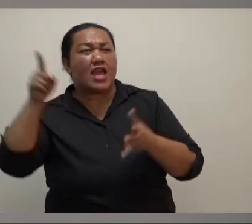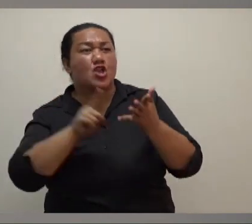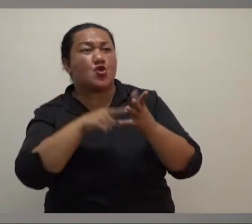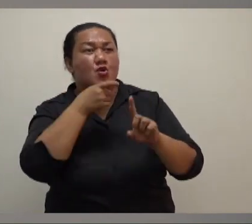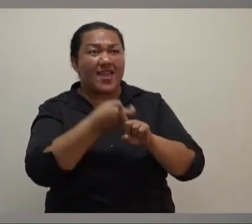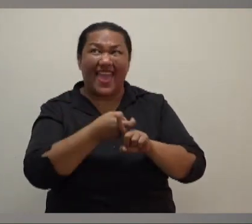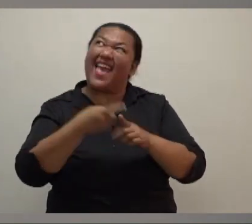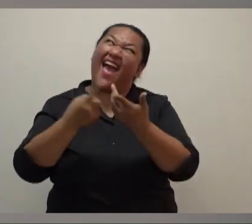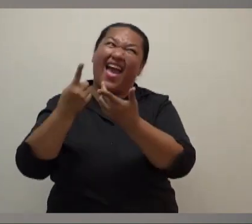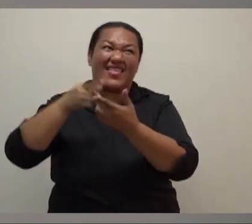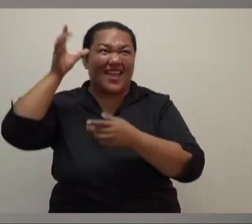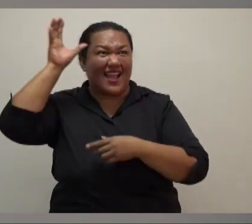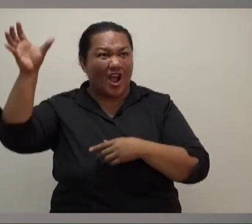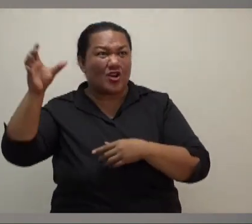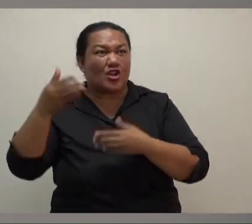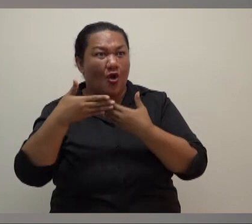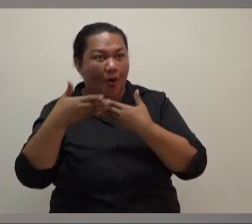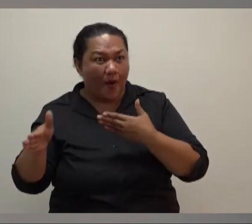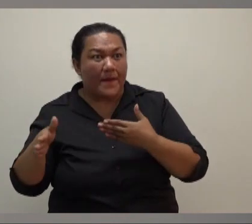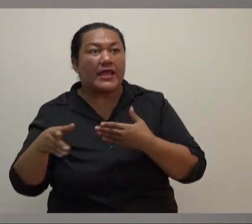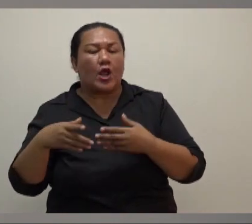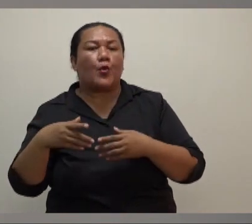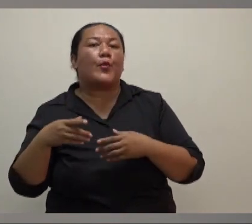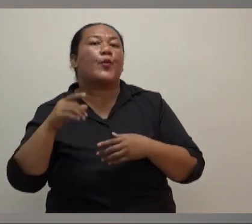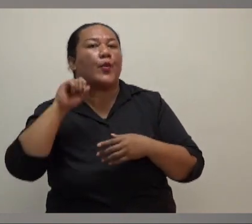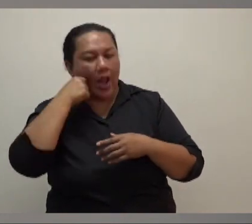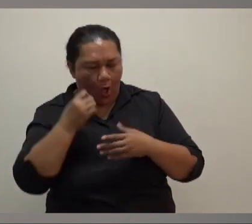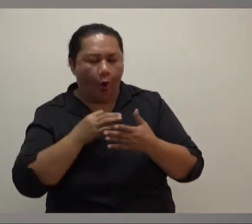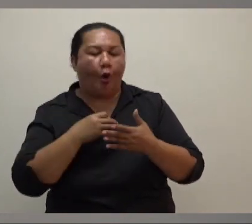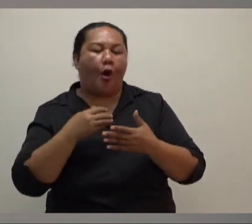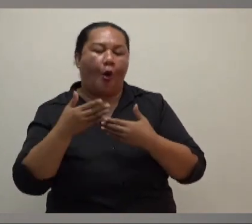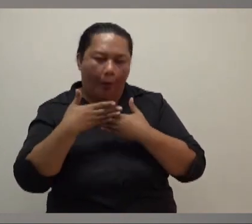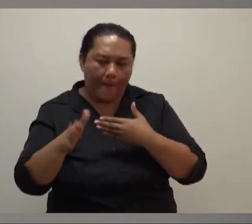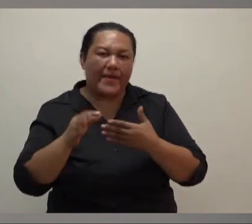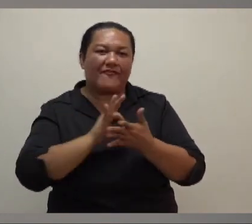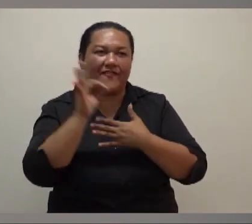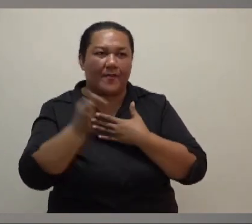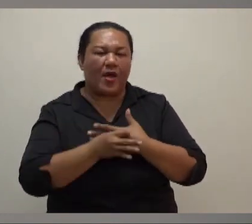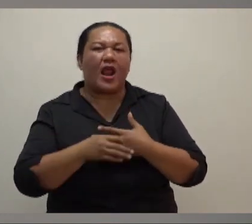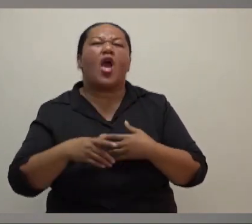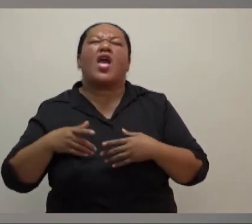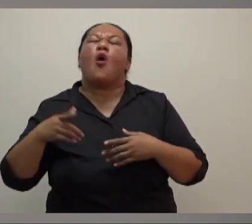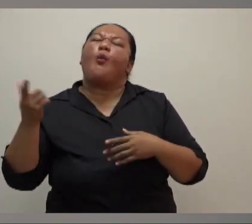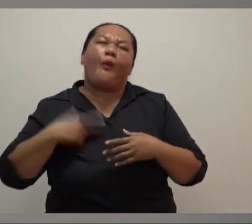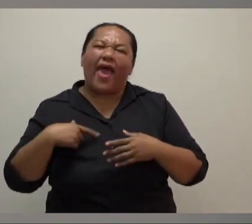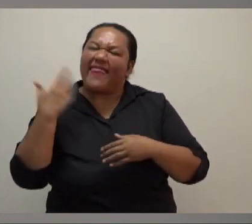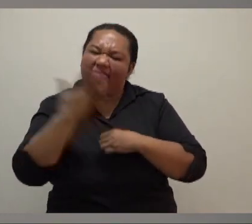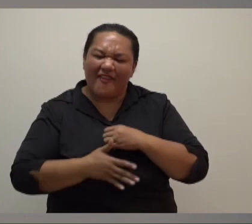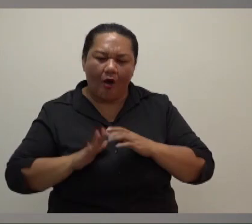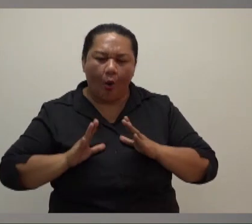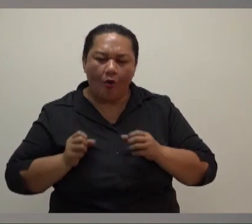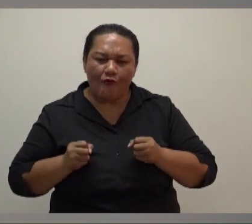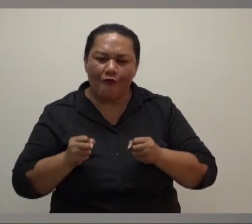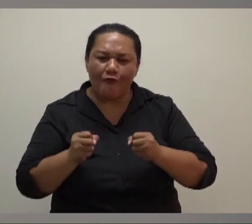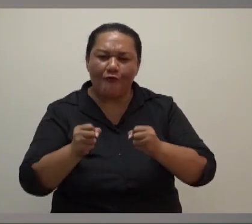countries are also opening, she mentioned that it's going to open in February. Why don't we just move it to February and let the vaccines come in for 5-year-olds and 12-year-olds and then